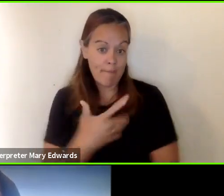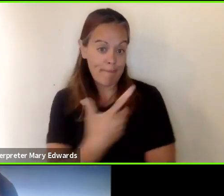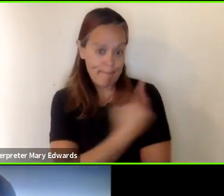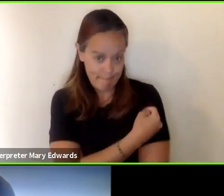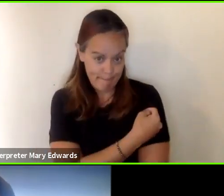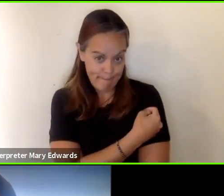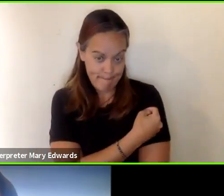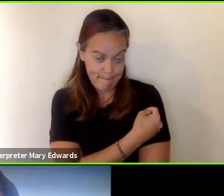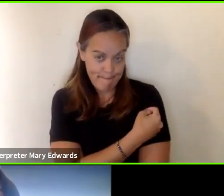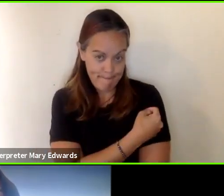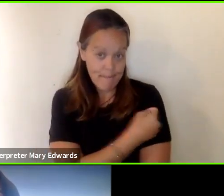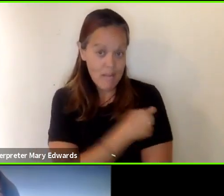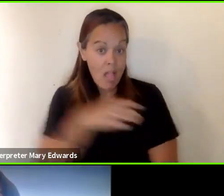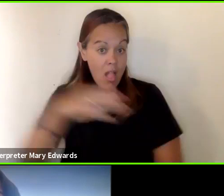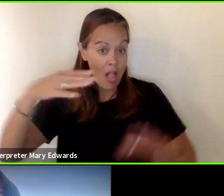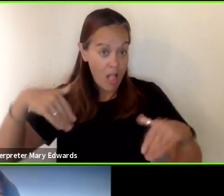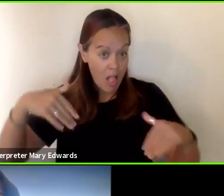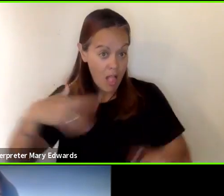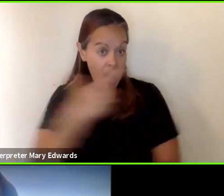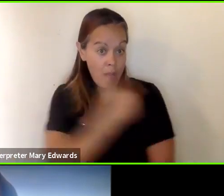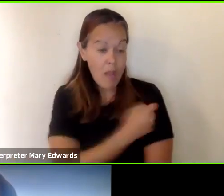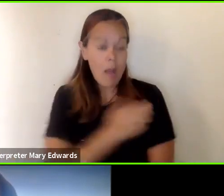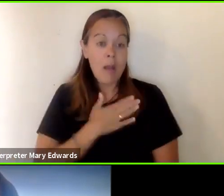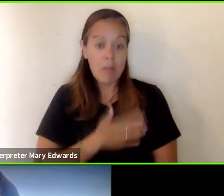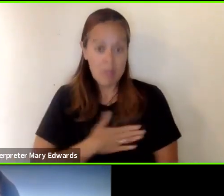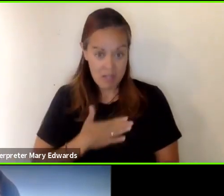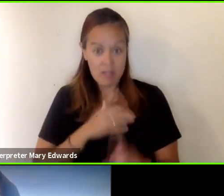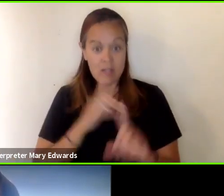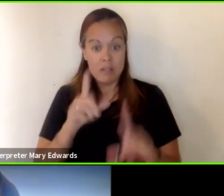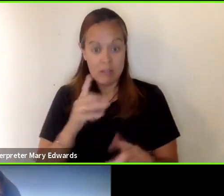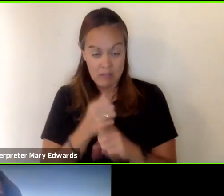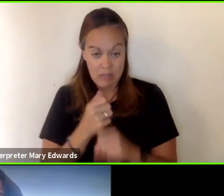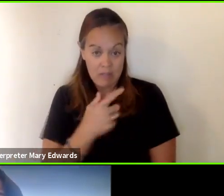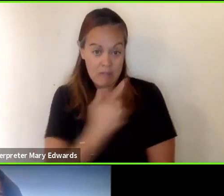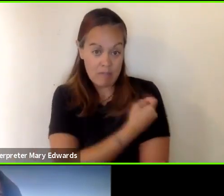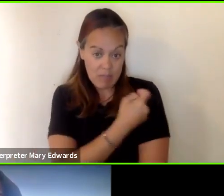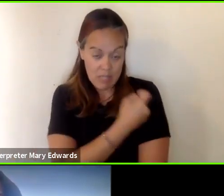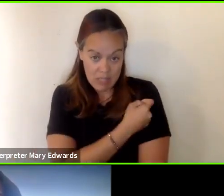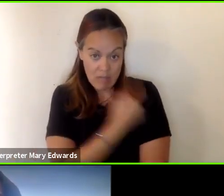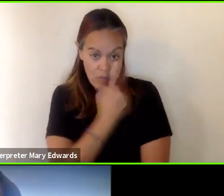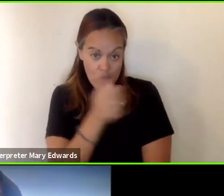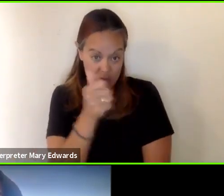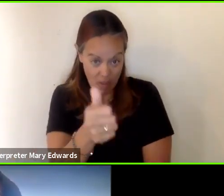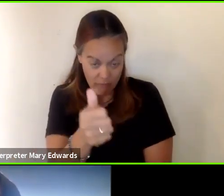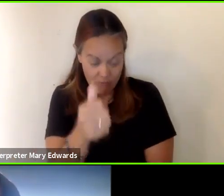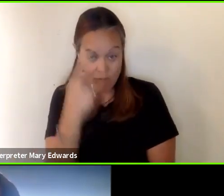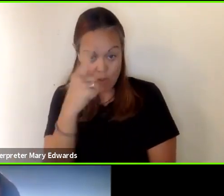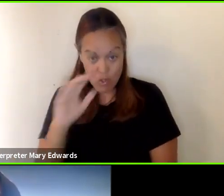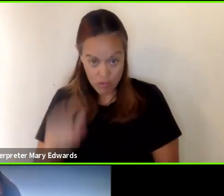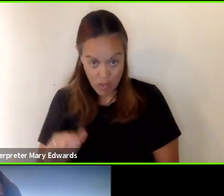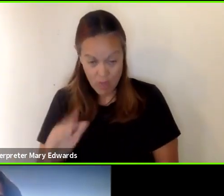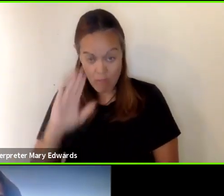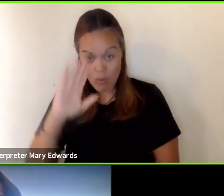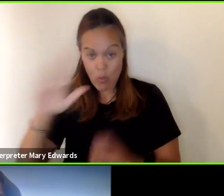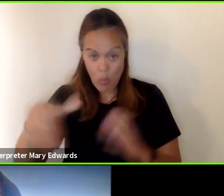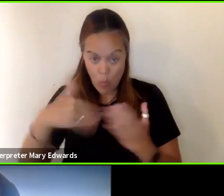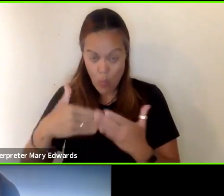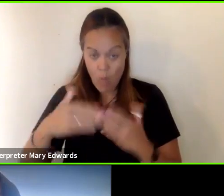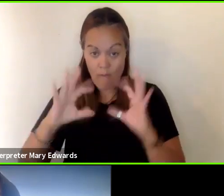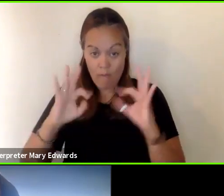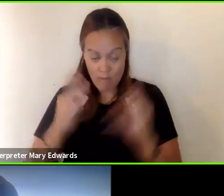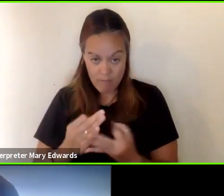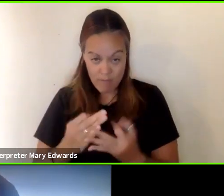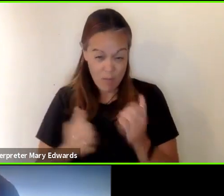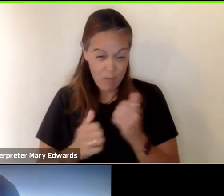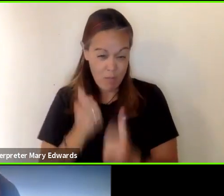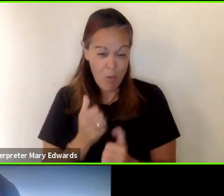if you have not done so yet please get the vaccination for yourself for your child and for your whole family it's the